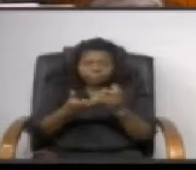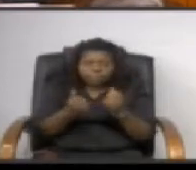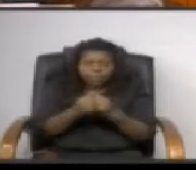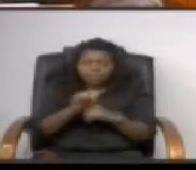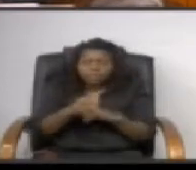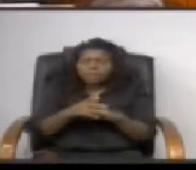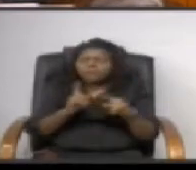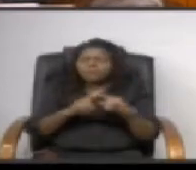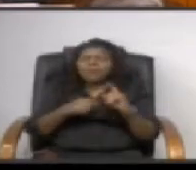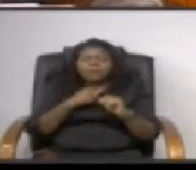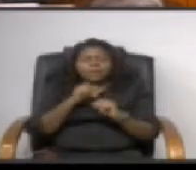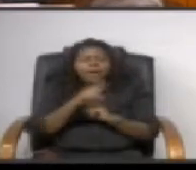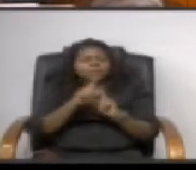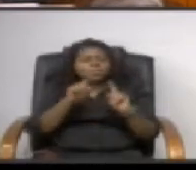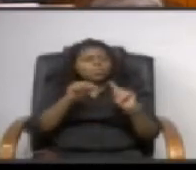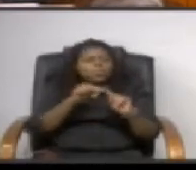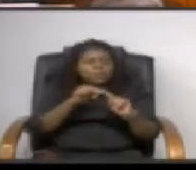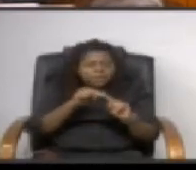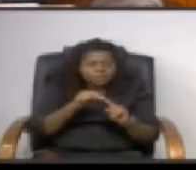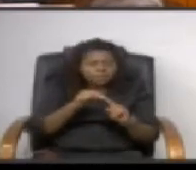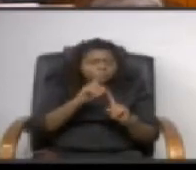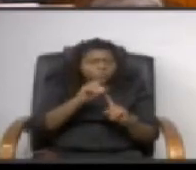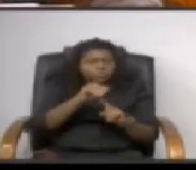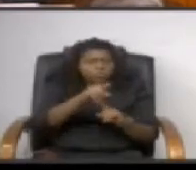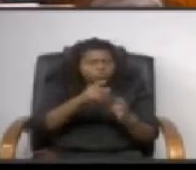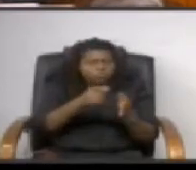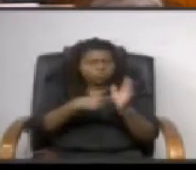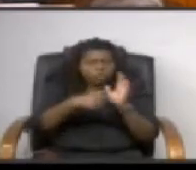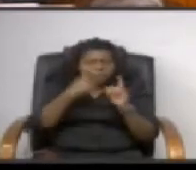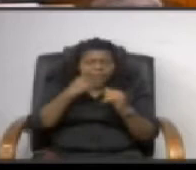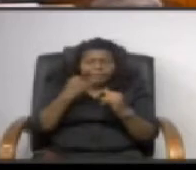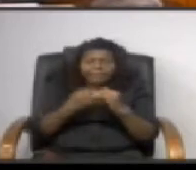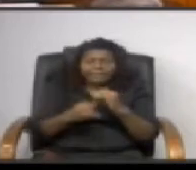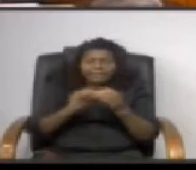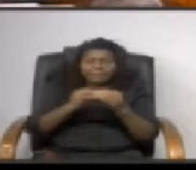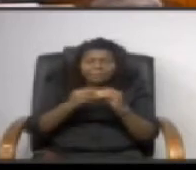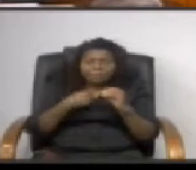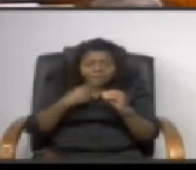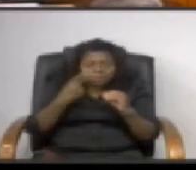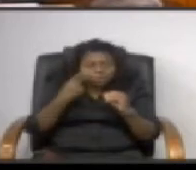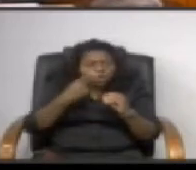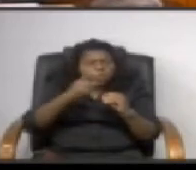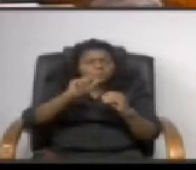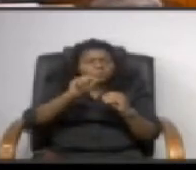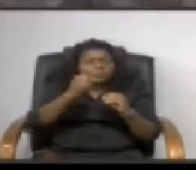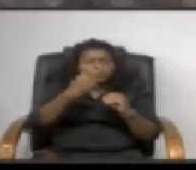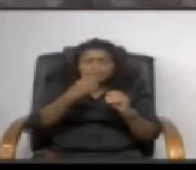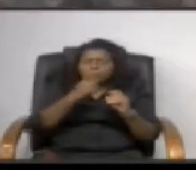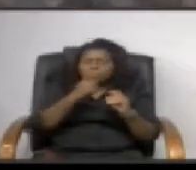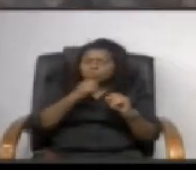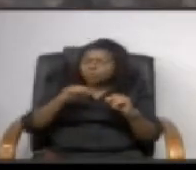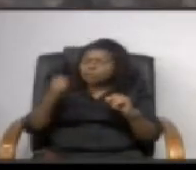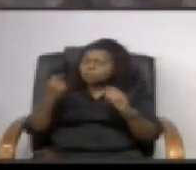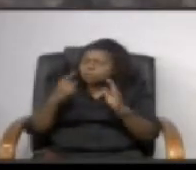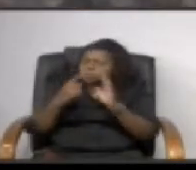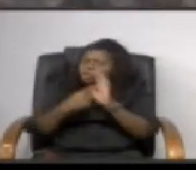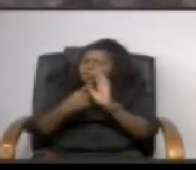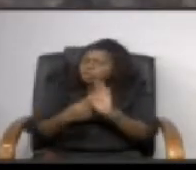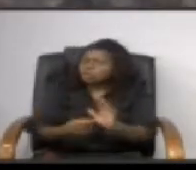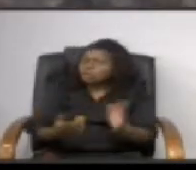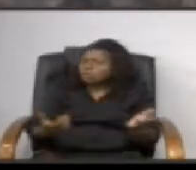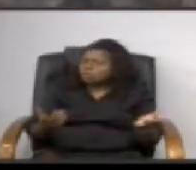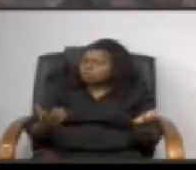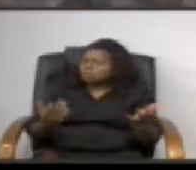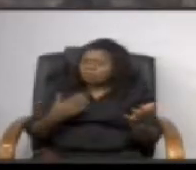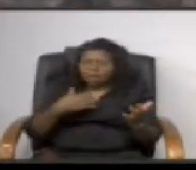be checking these levels because the last number i saw was in 2012 being that no one else is checking what they are and i have yet